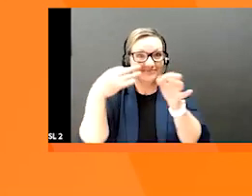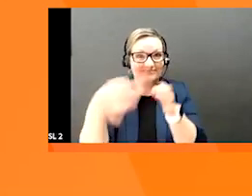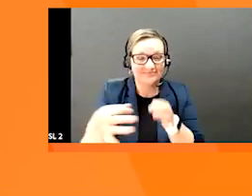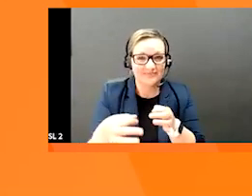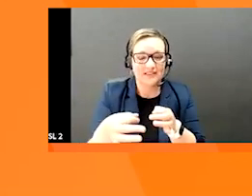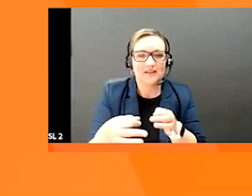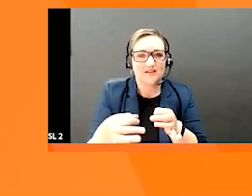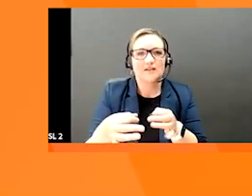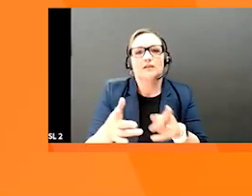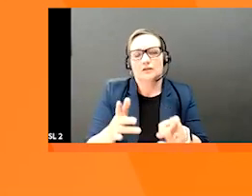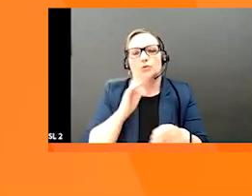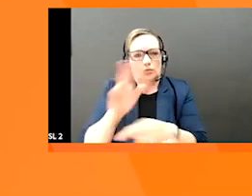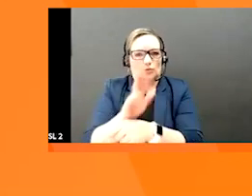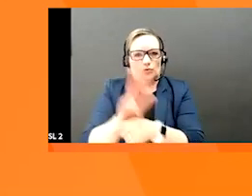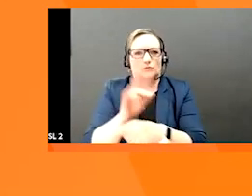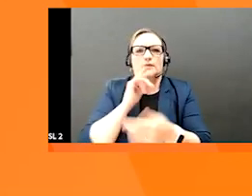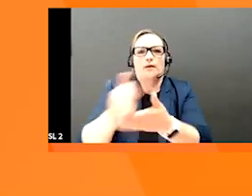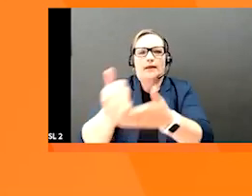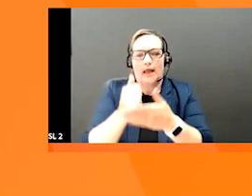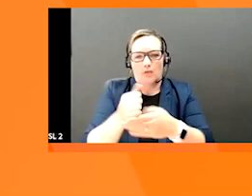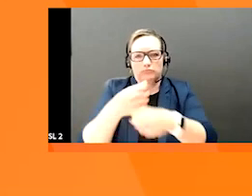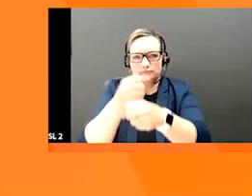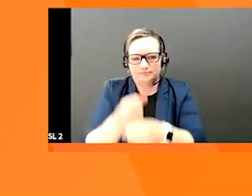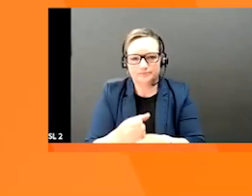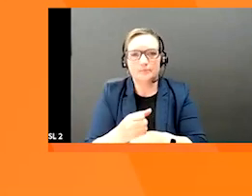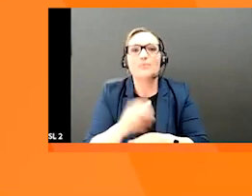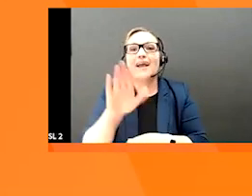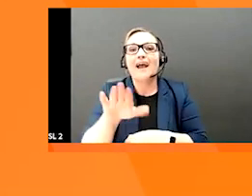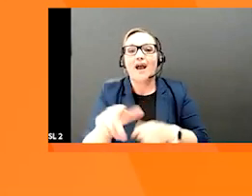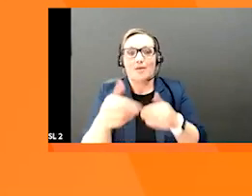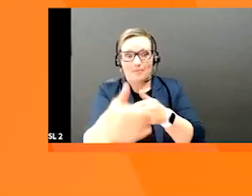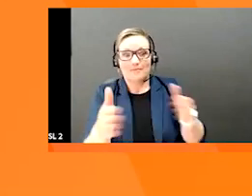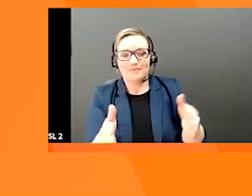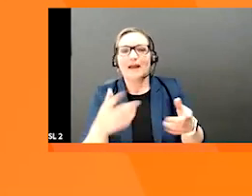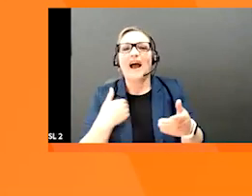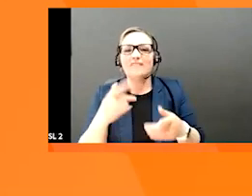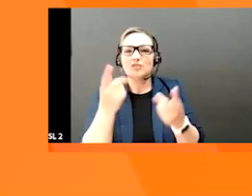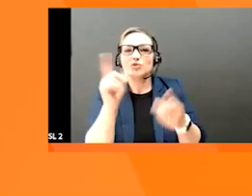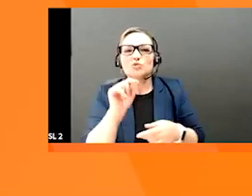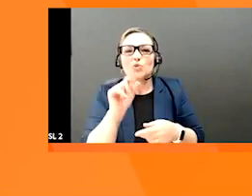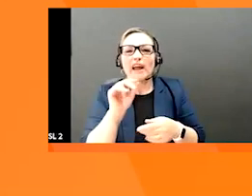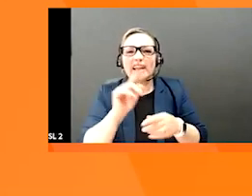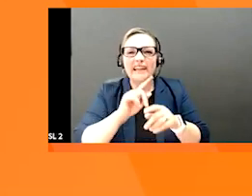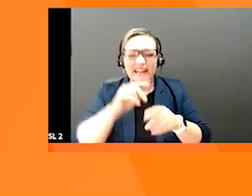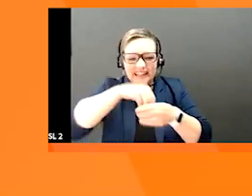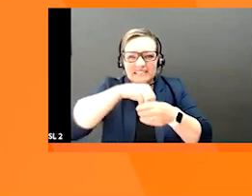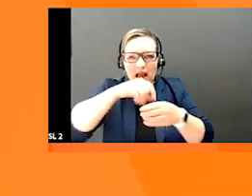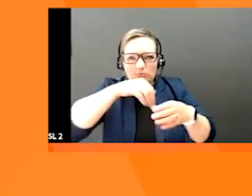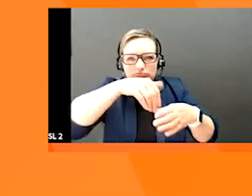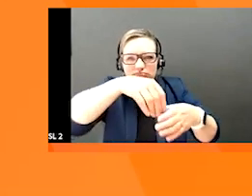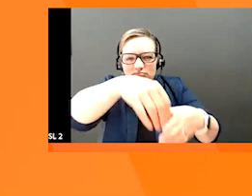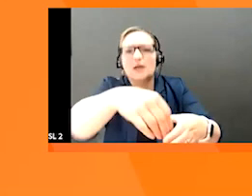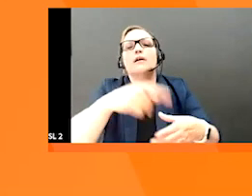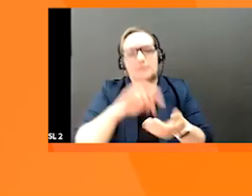prefaced before. If you're selling that 20 pack as a 20 pack, you need a separate GEETN.